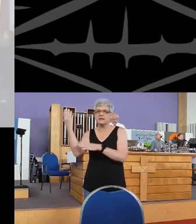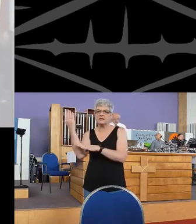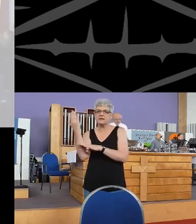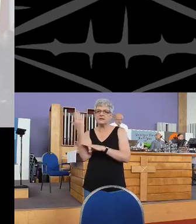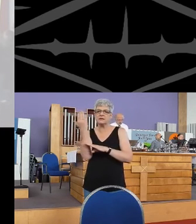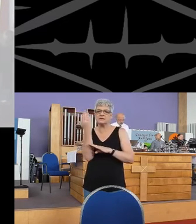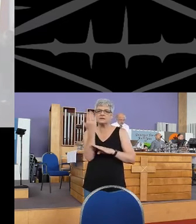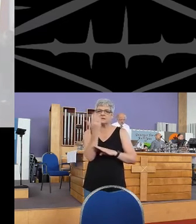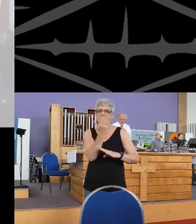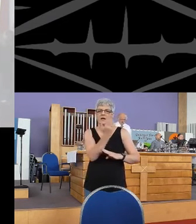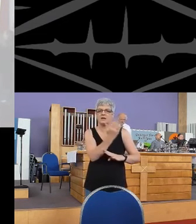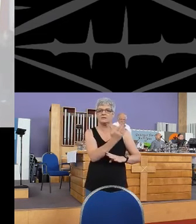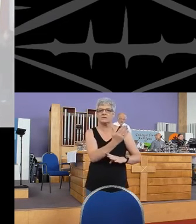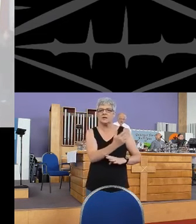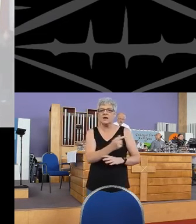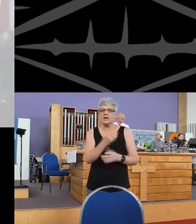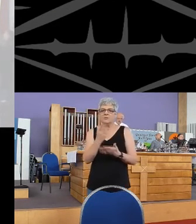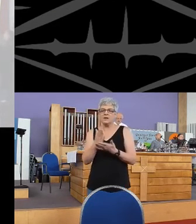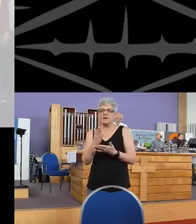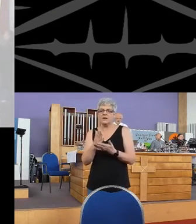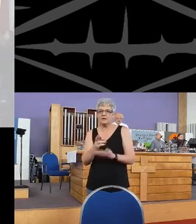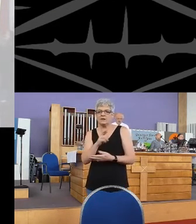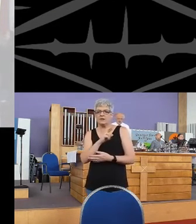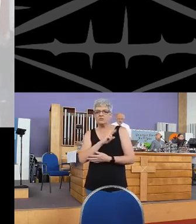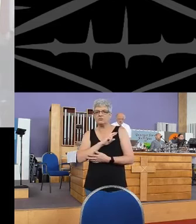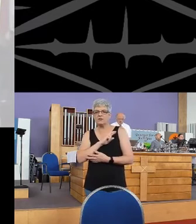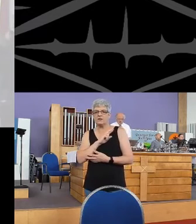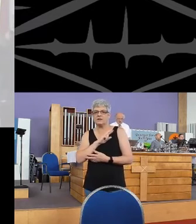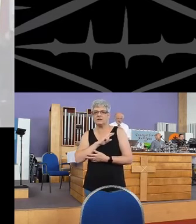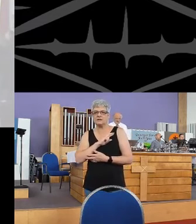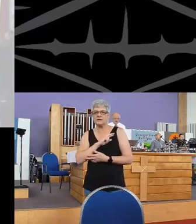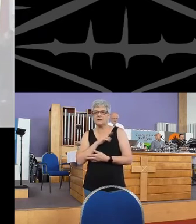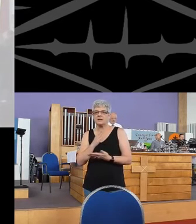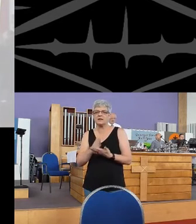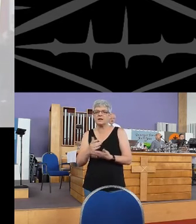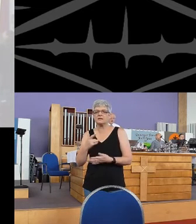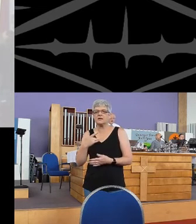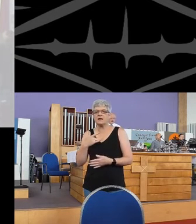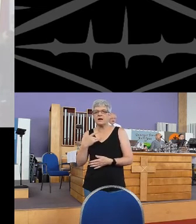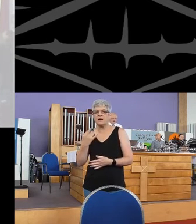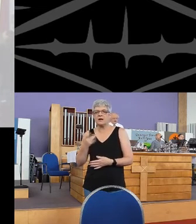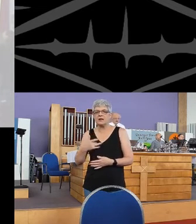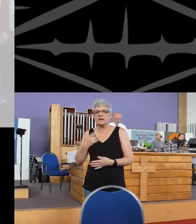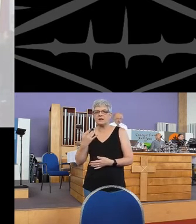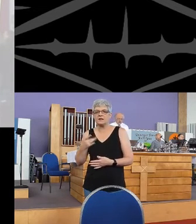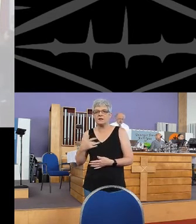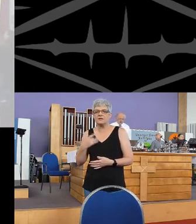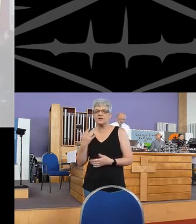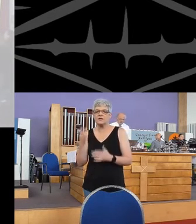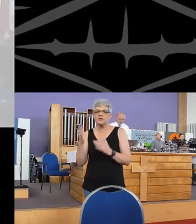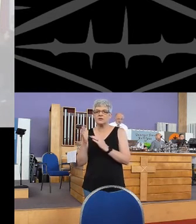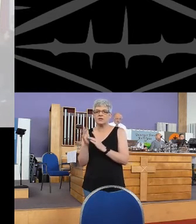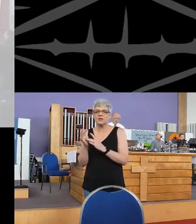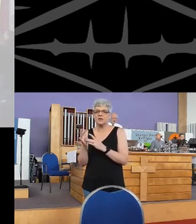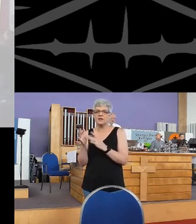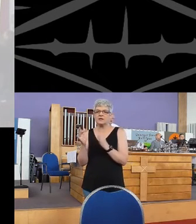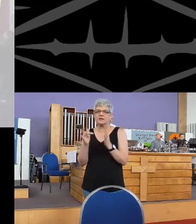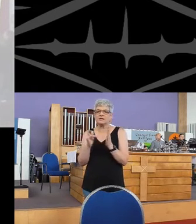in these scales, be the reason that I live,